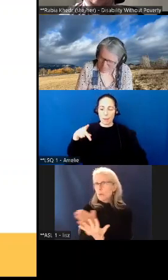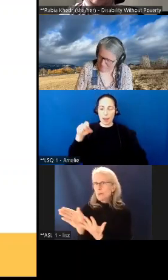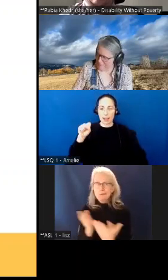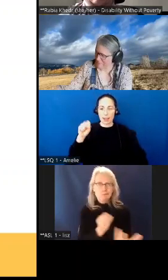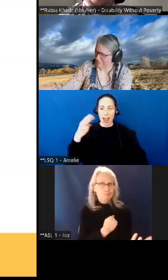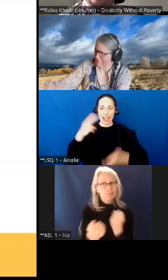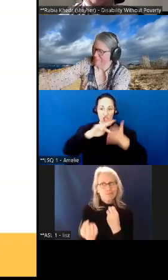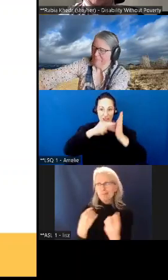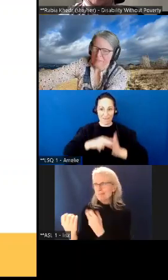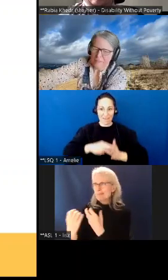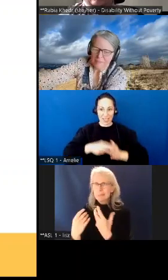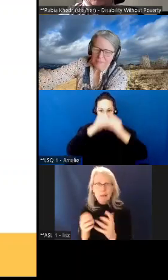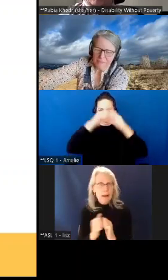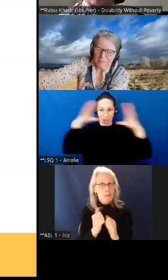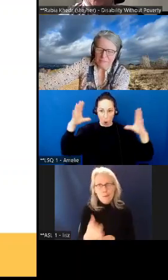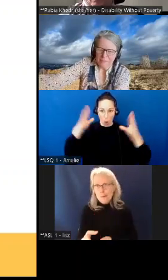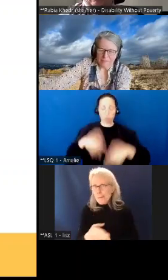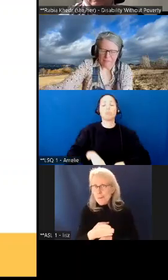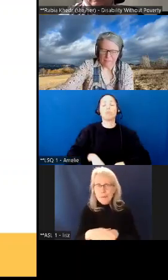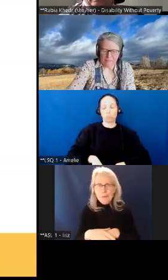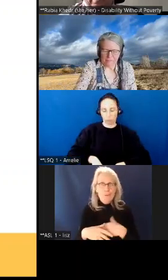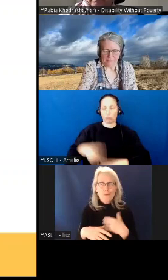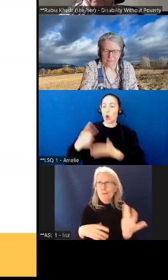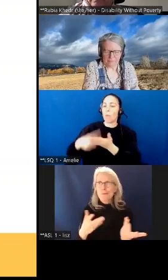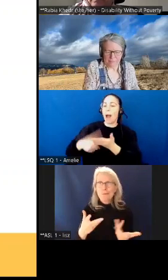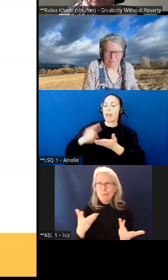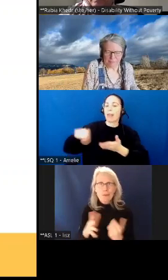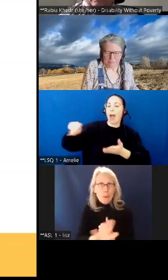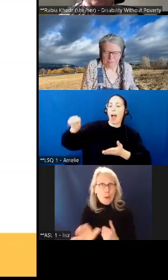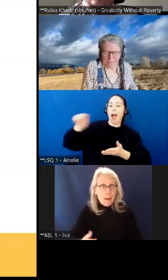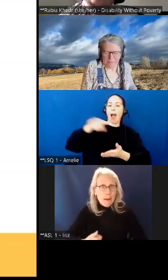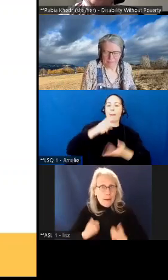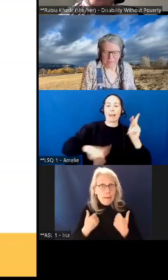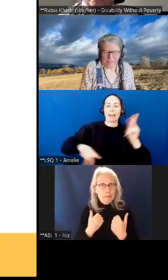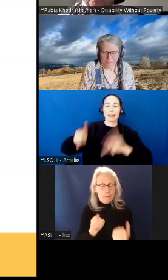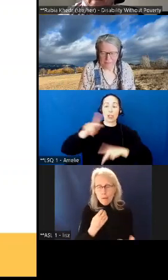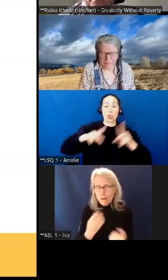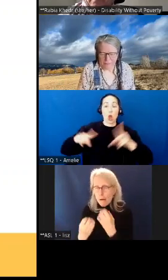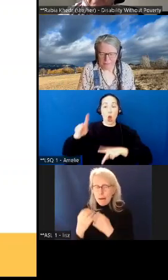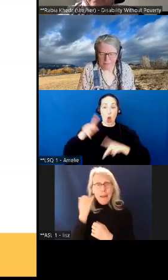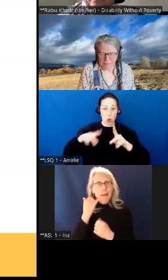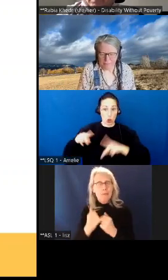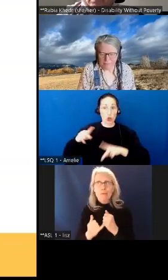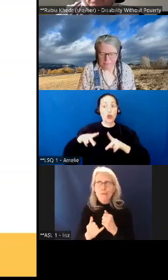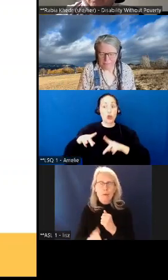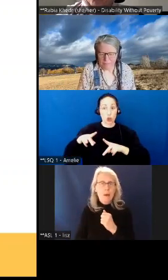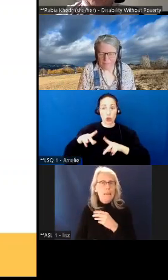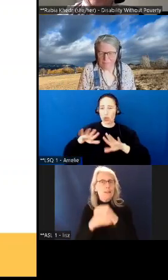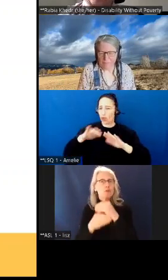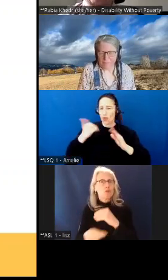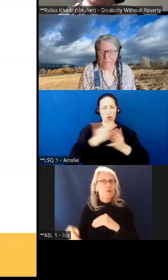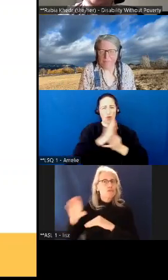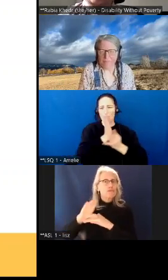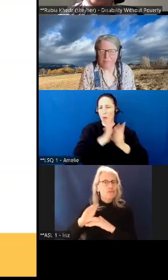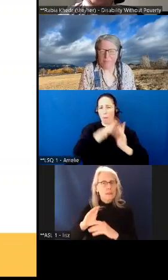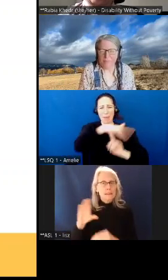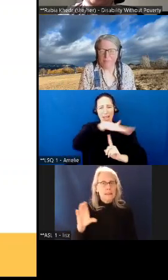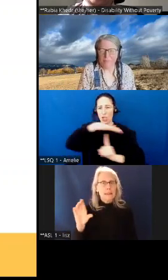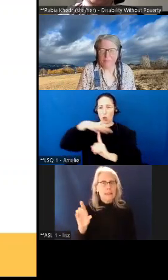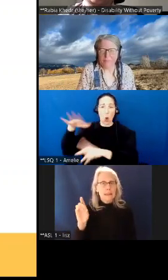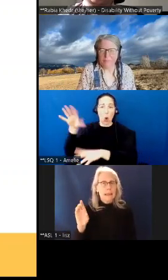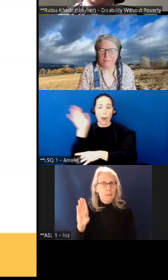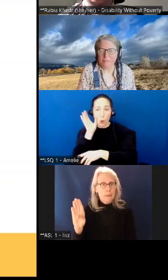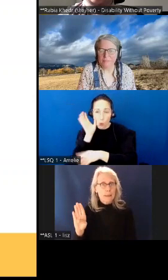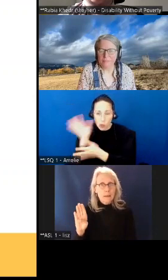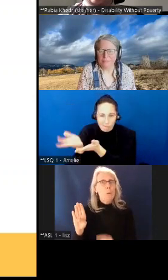improve their their own quality of life with a top-up benefit this top-up benefit